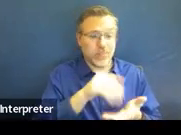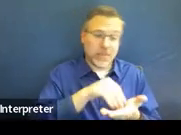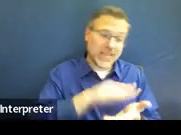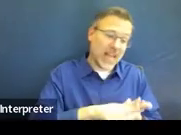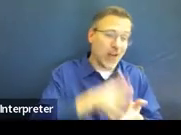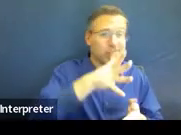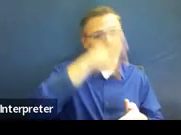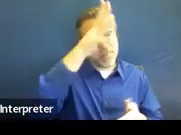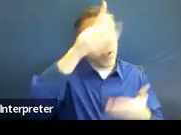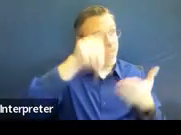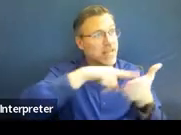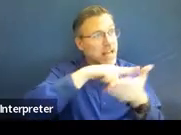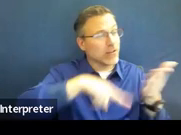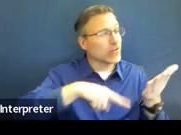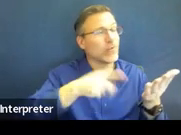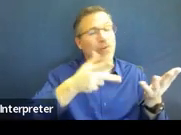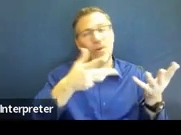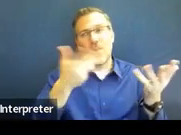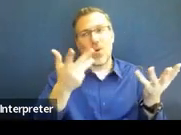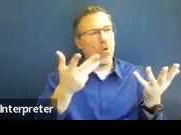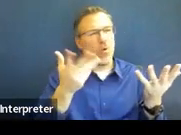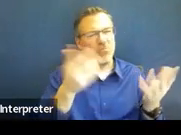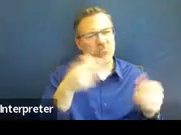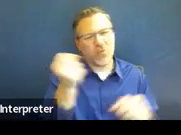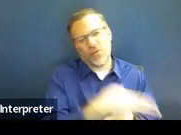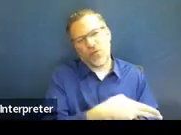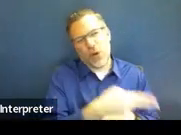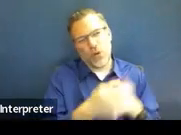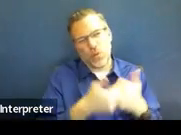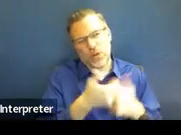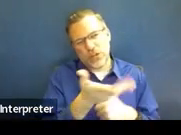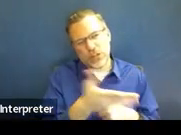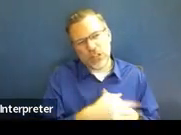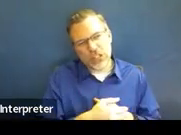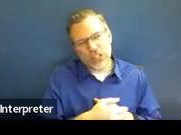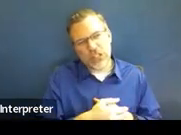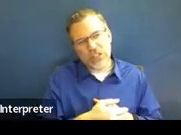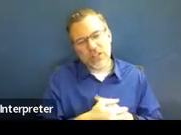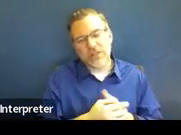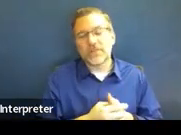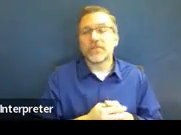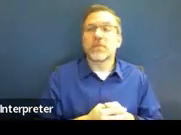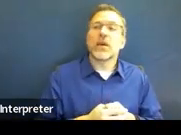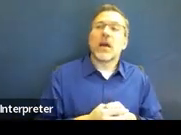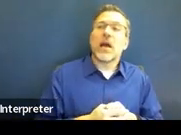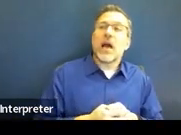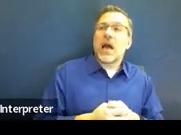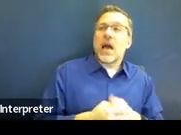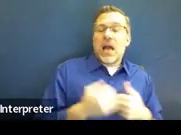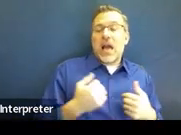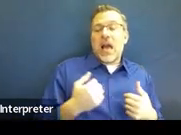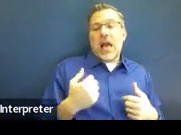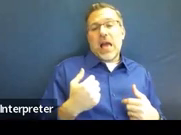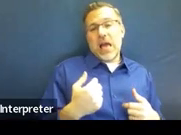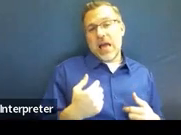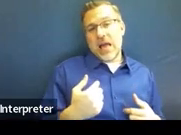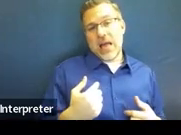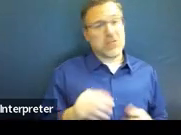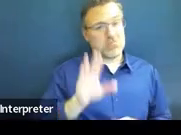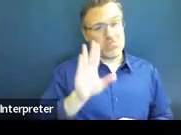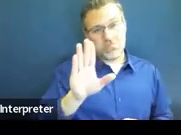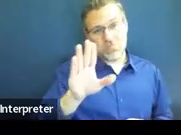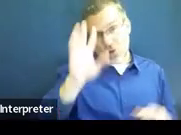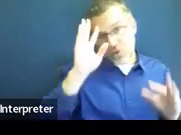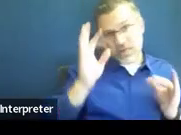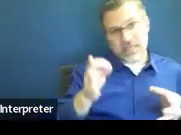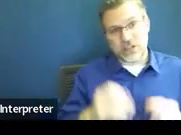Or just don't, just discard them? I believe, I think that that is your decision